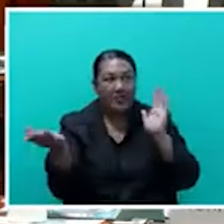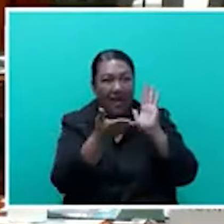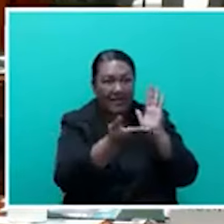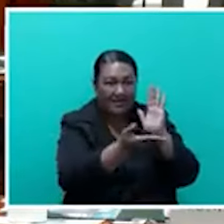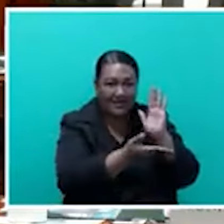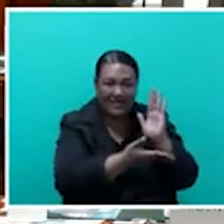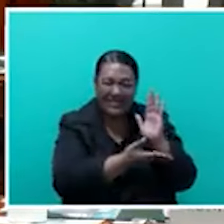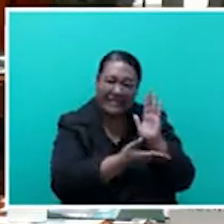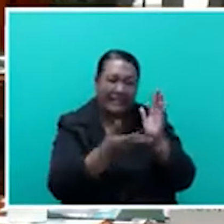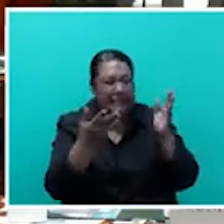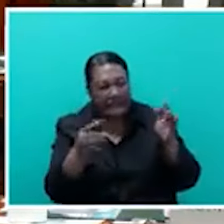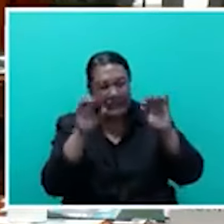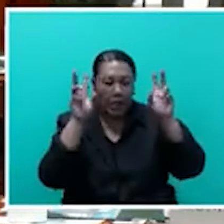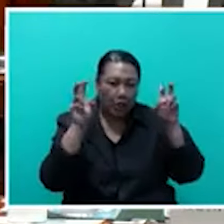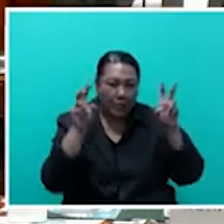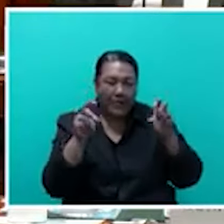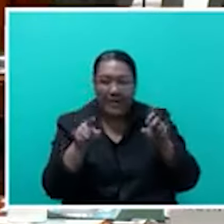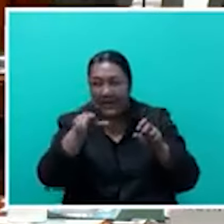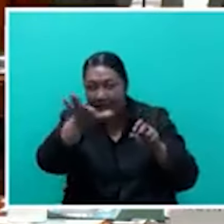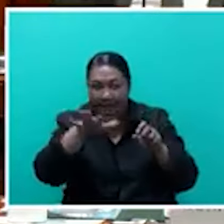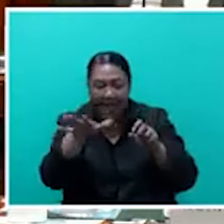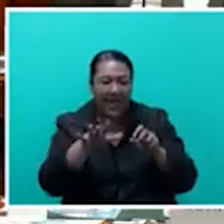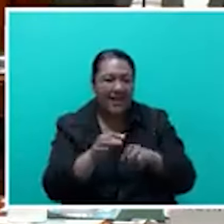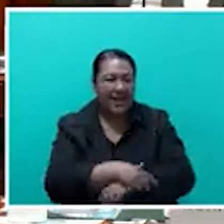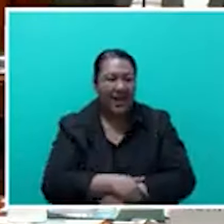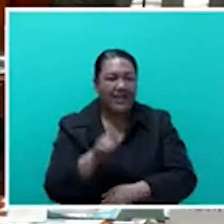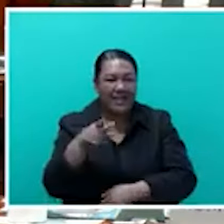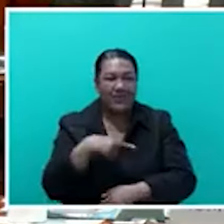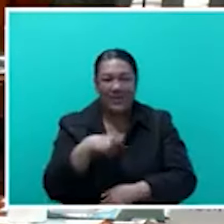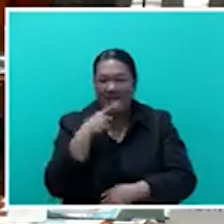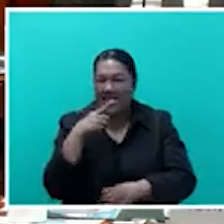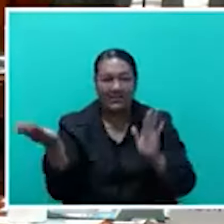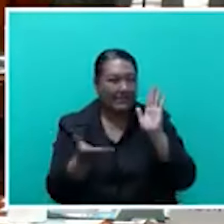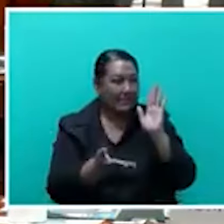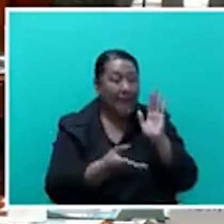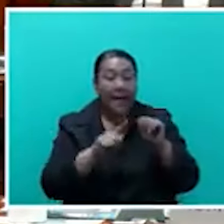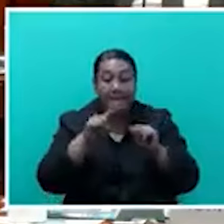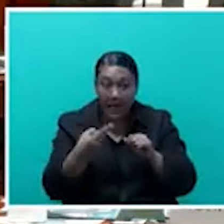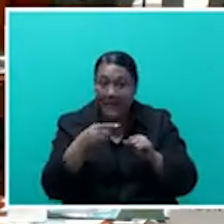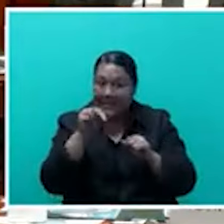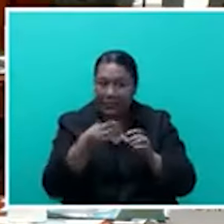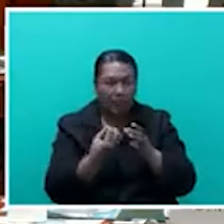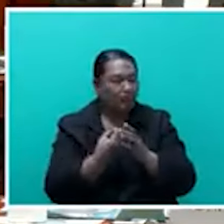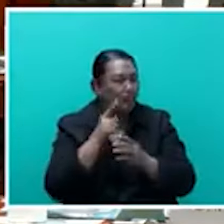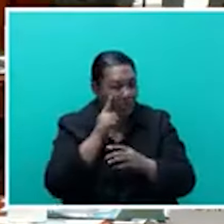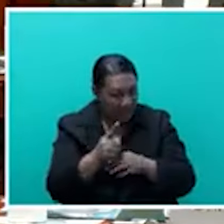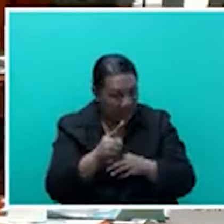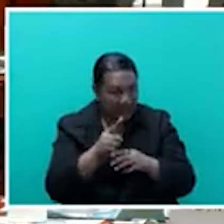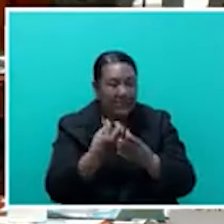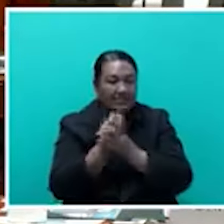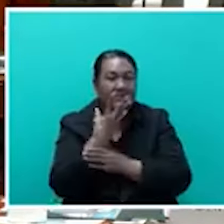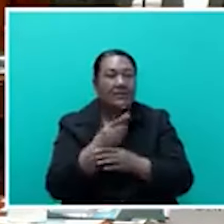Deforestation, in the areas where they grow. On the other point, Mr. Speaker, sir, on our